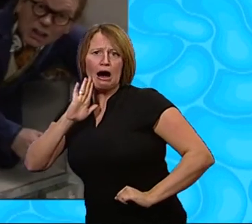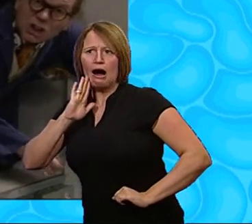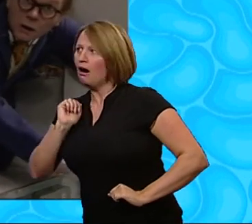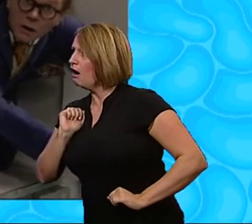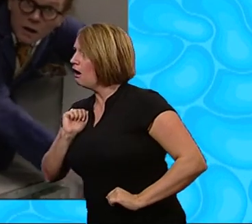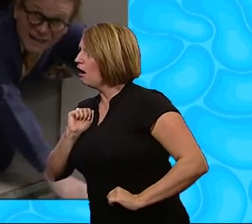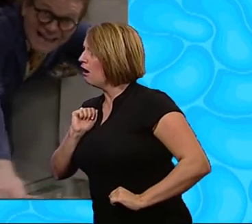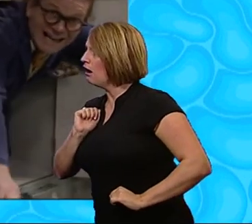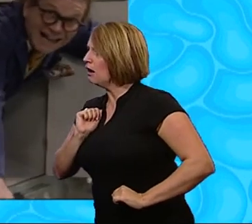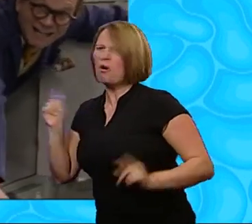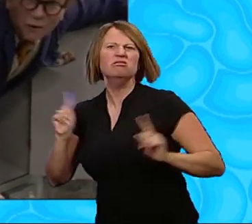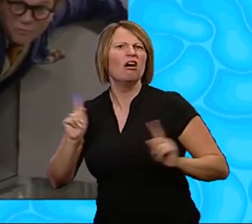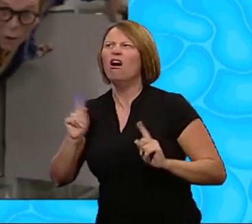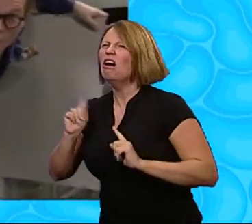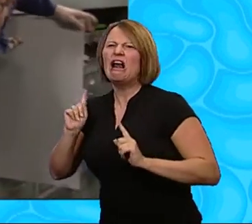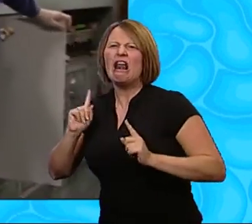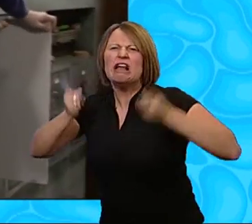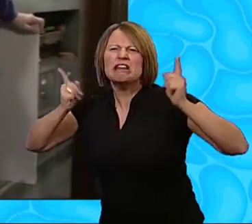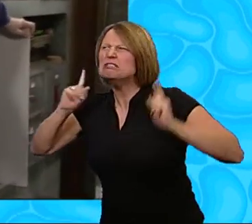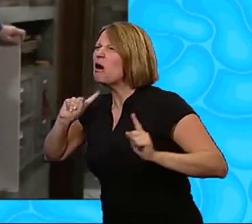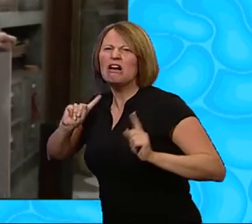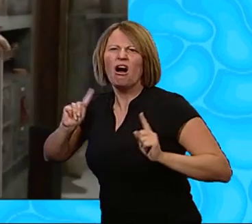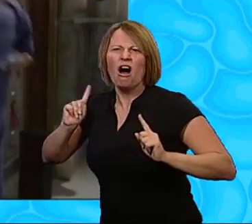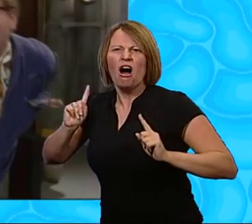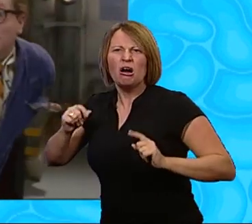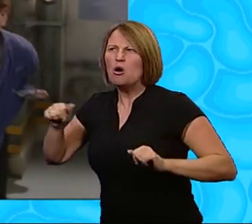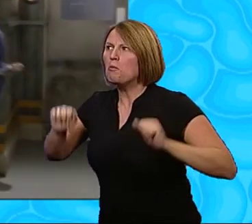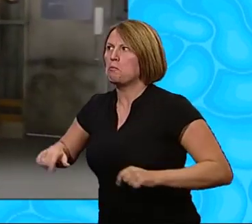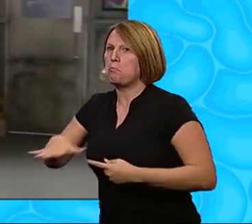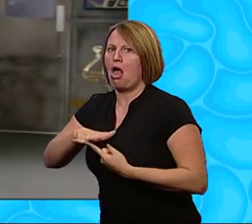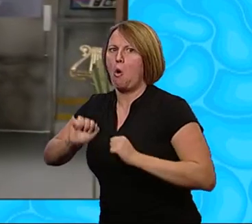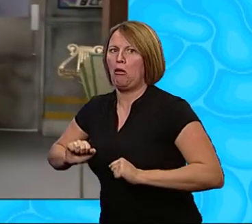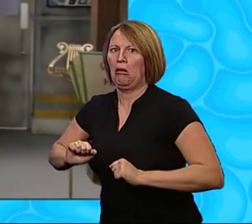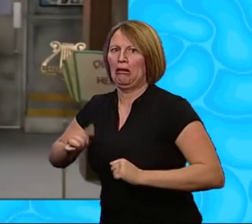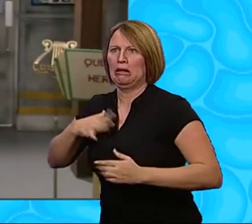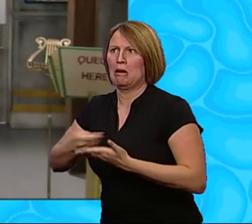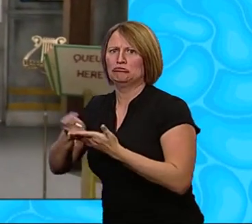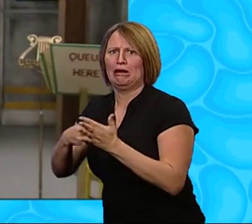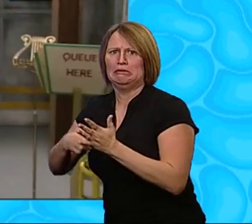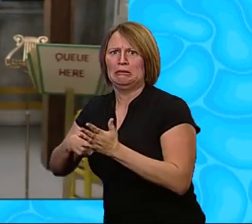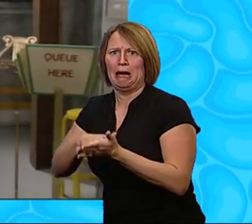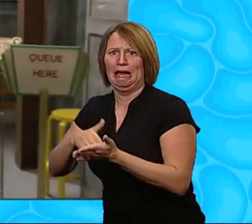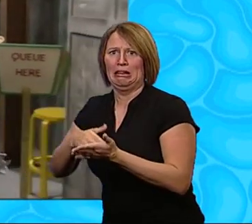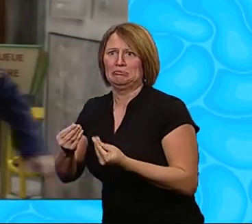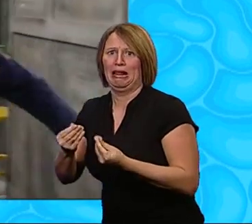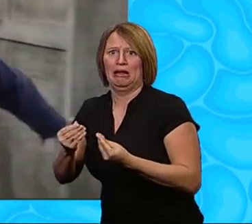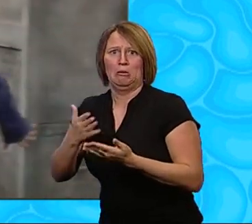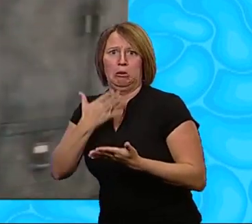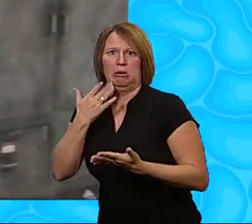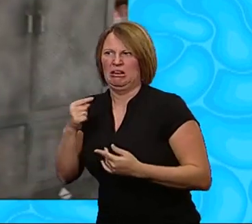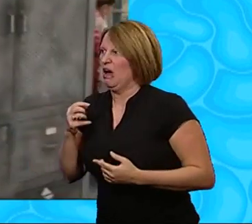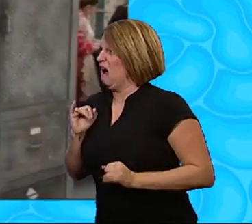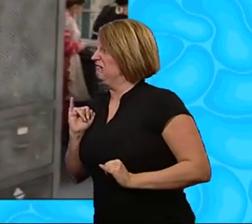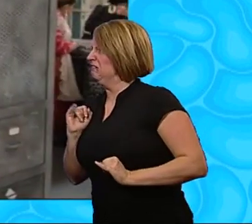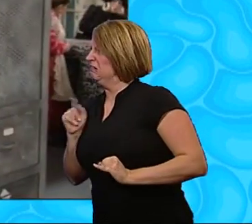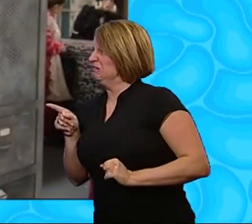What? The landlady? Oh, no! You see, she owns this place And we pay her rent That's money as far as we can stay here But she's